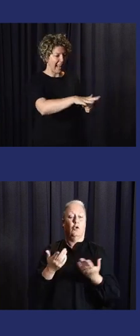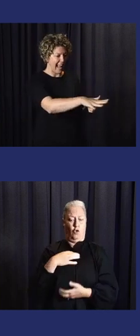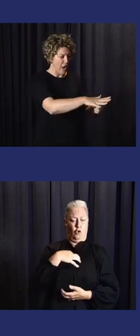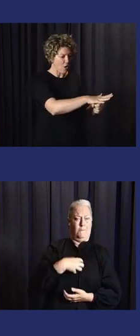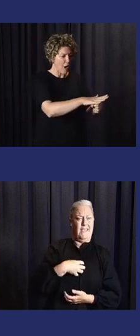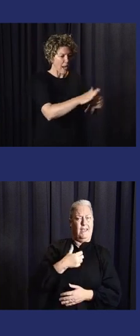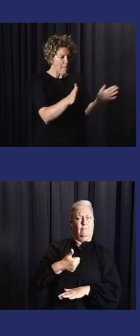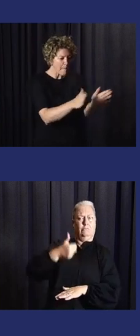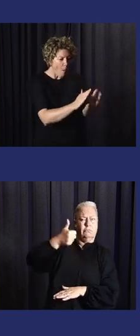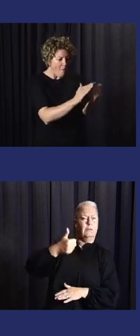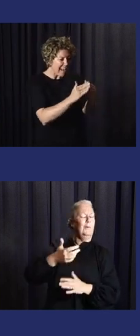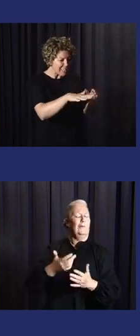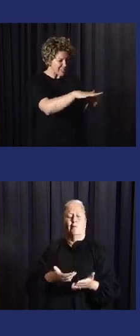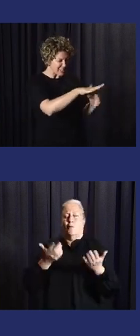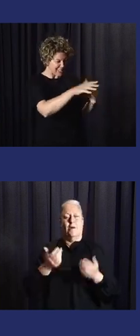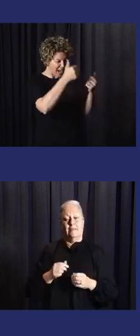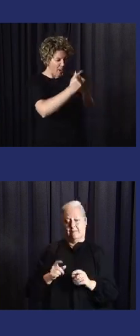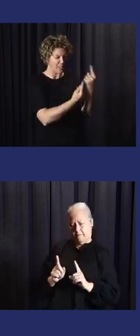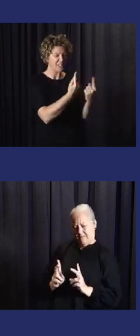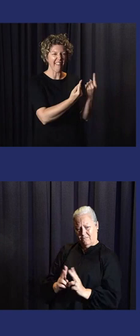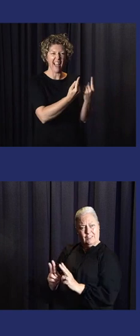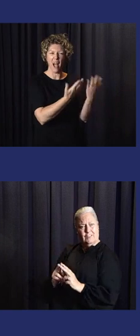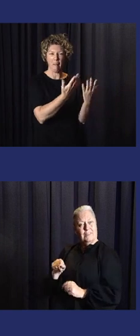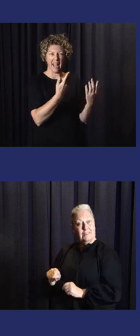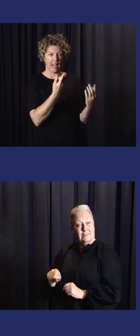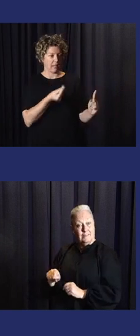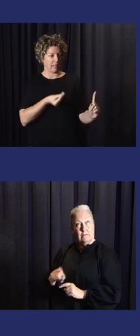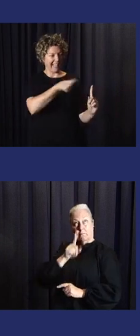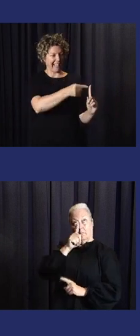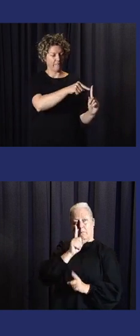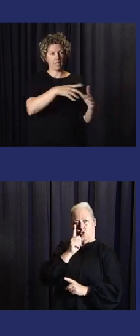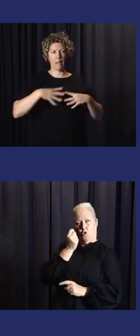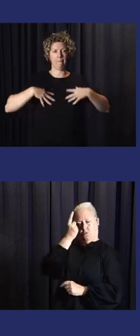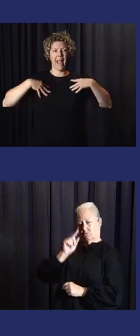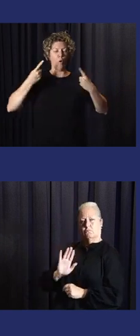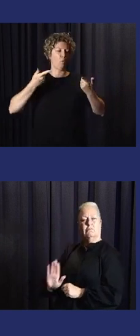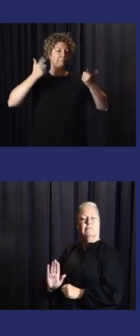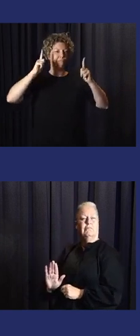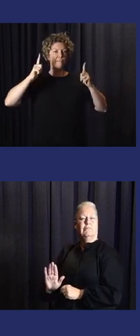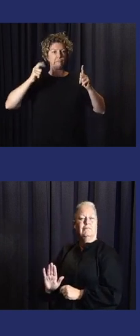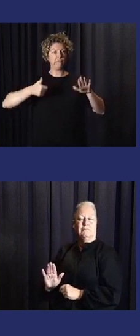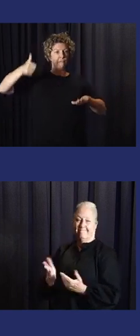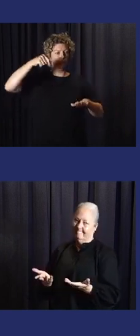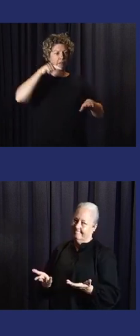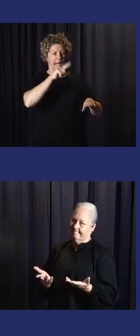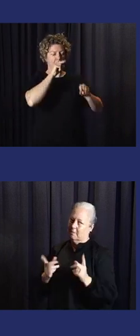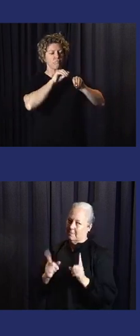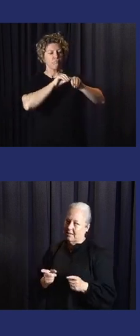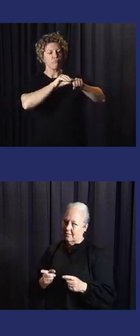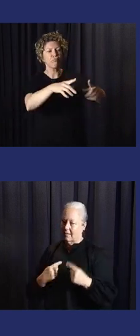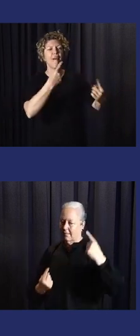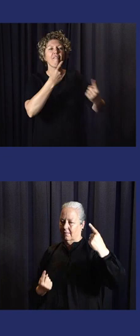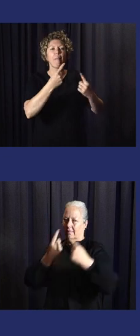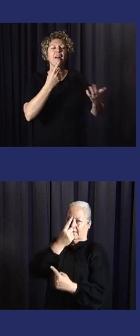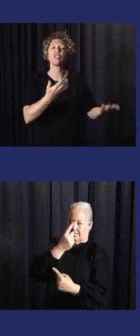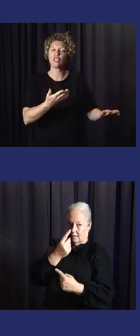as it comes from the top and the mayor or whoever in that particular small little village understands the difficulties of those in the